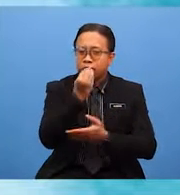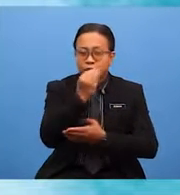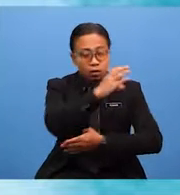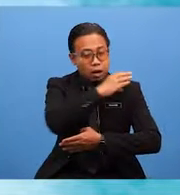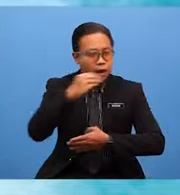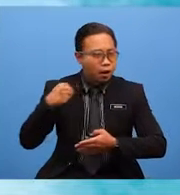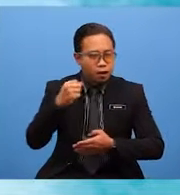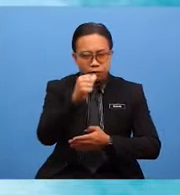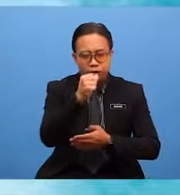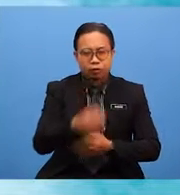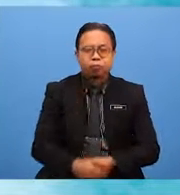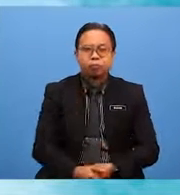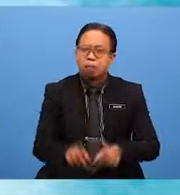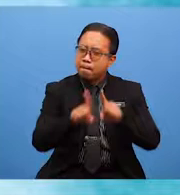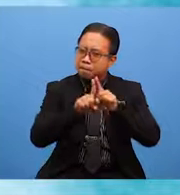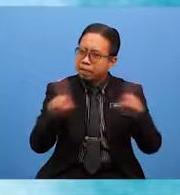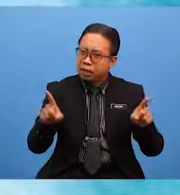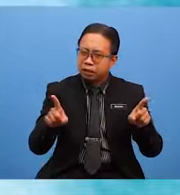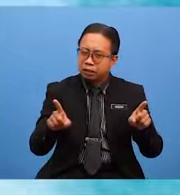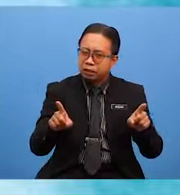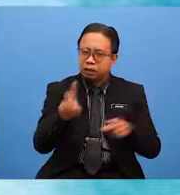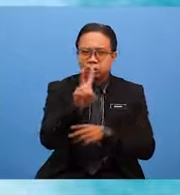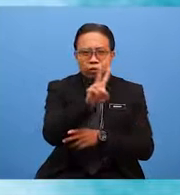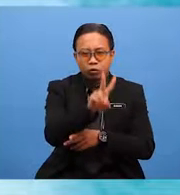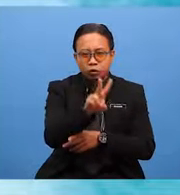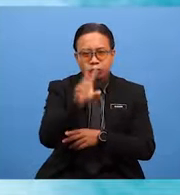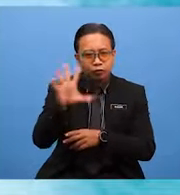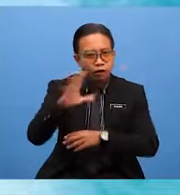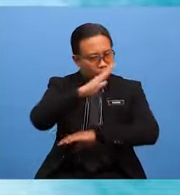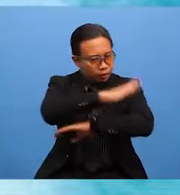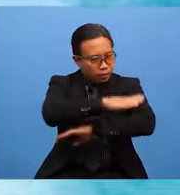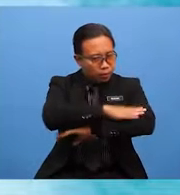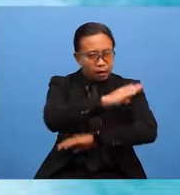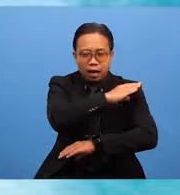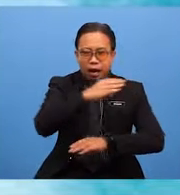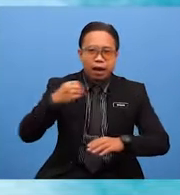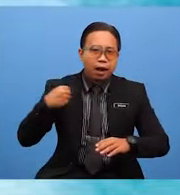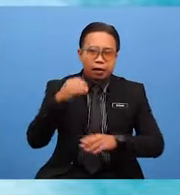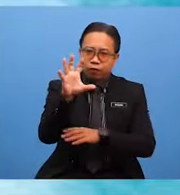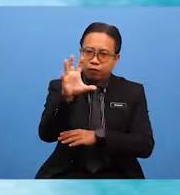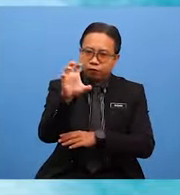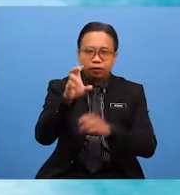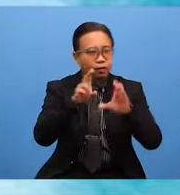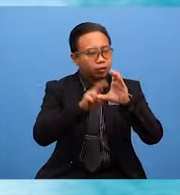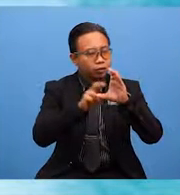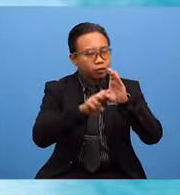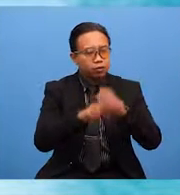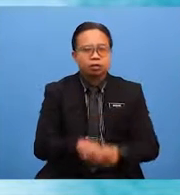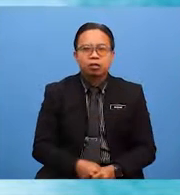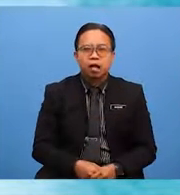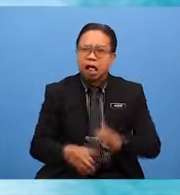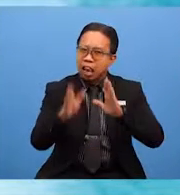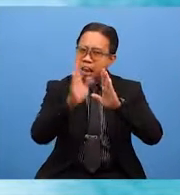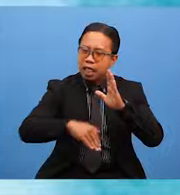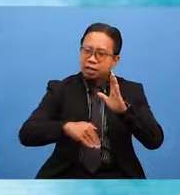Unfortunately, there are only about 25 tables and 50 benches which can accommodate less than